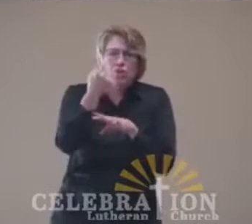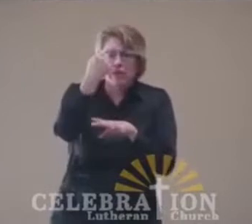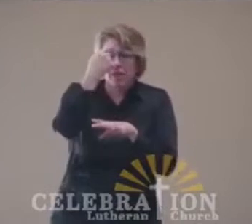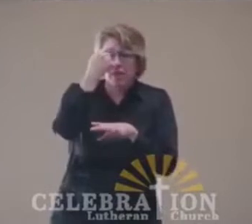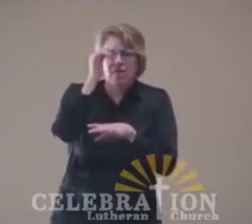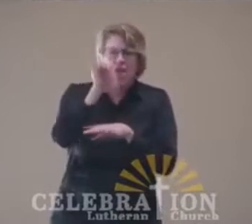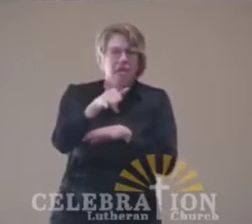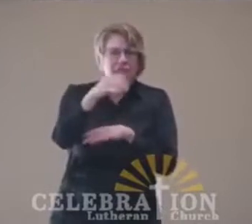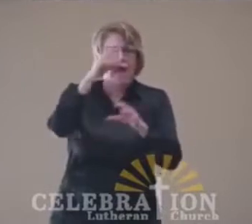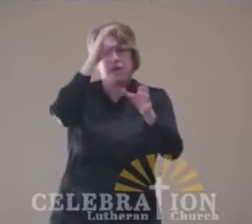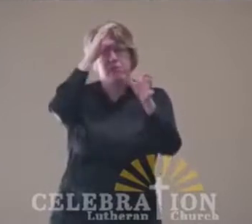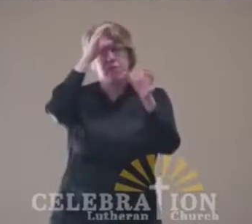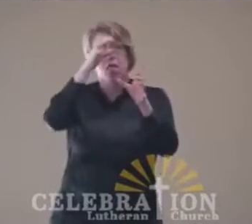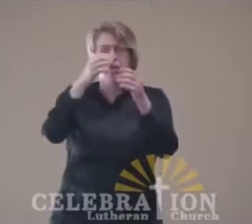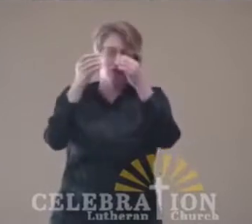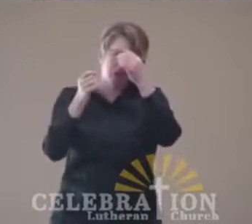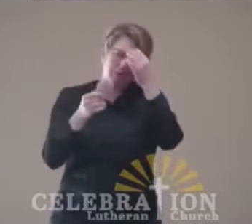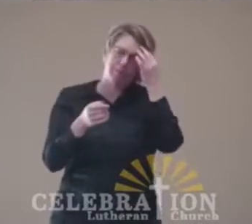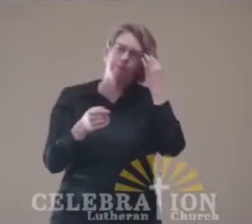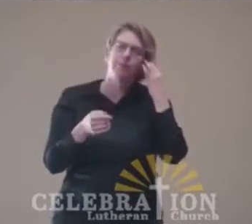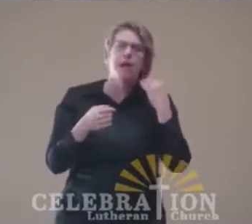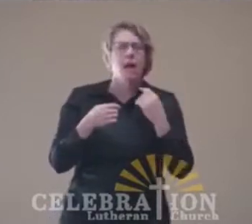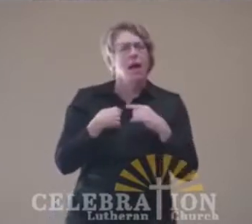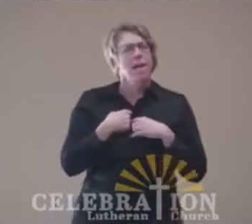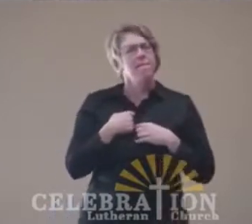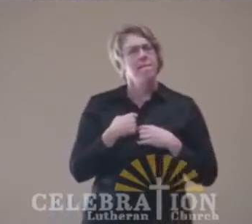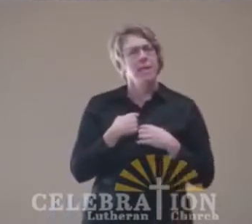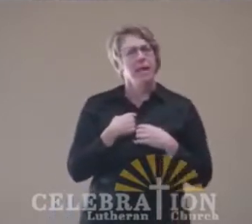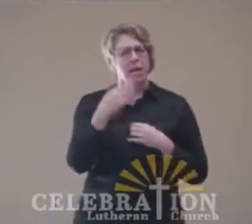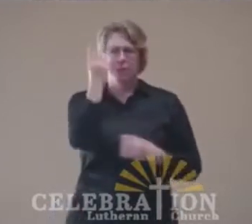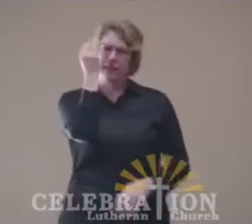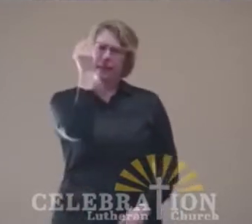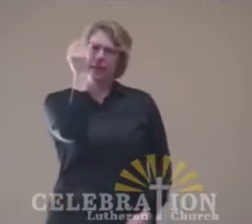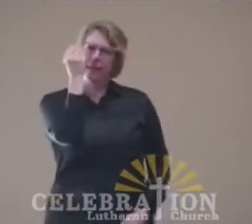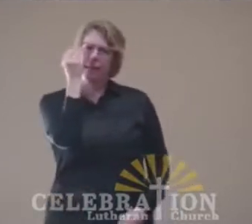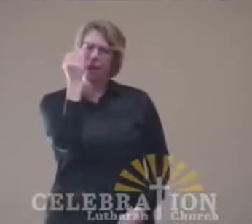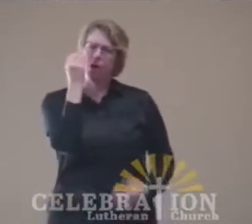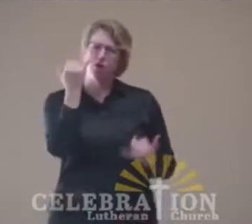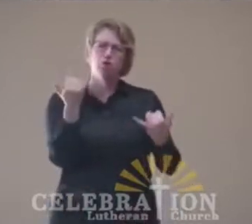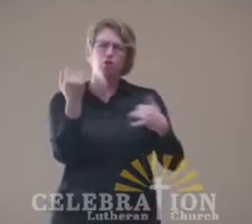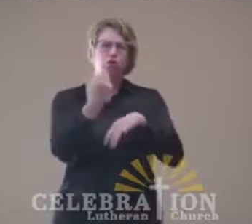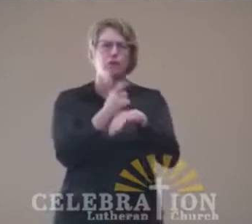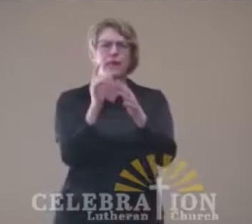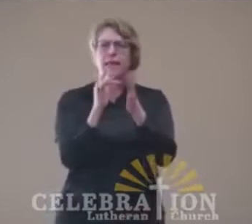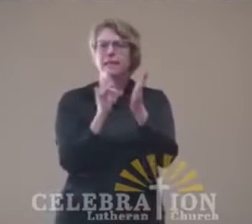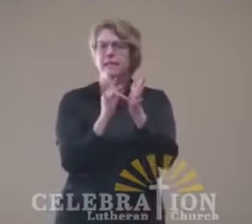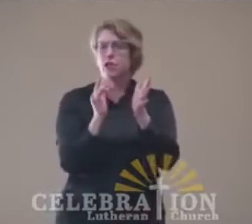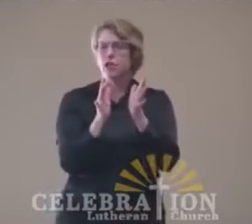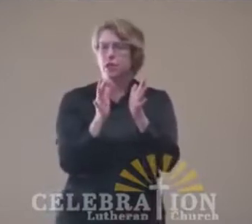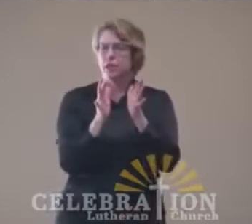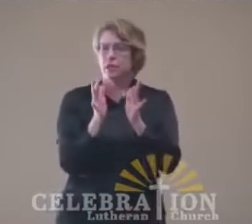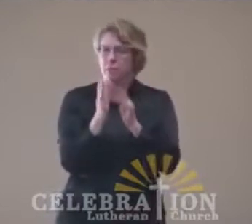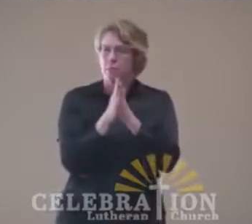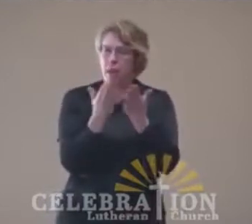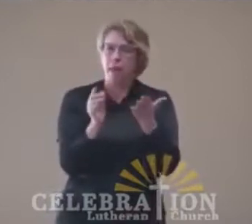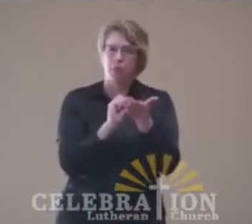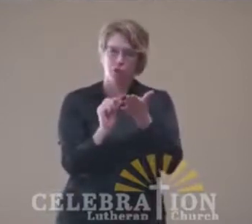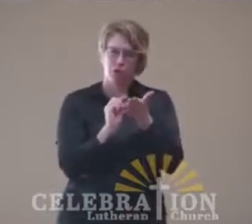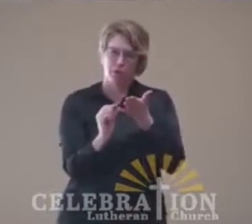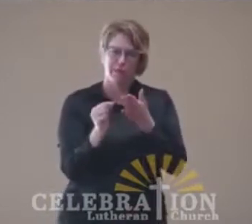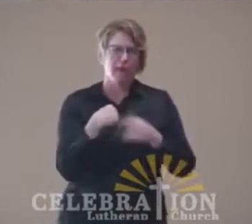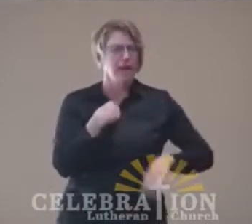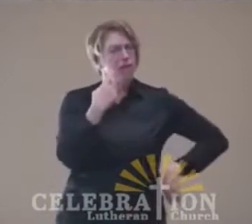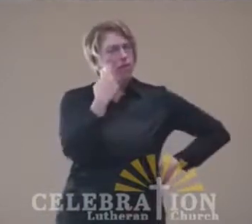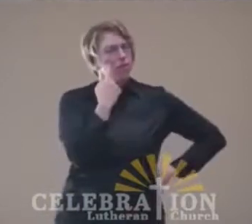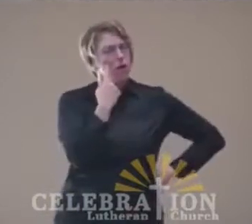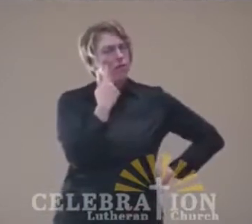orientation video this week, as I sat with this Amos text, and those words that the Lord speaks through the